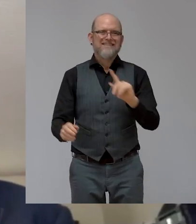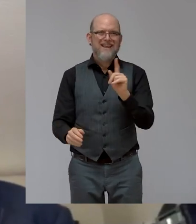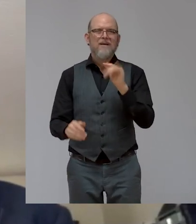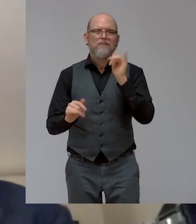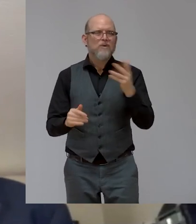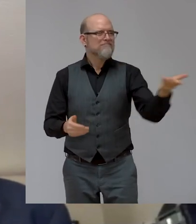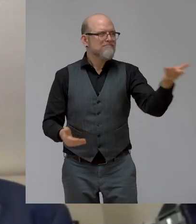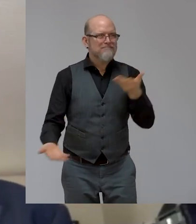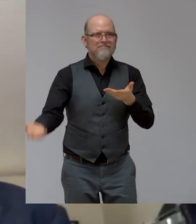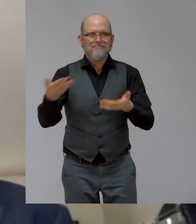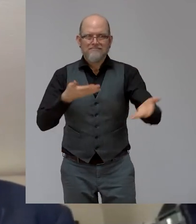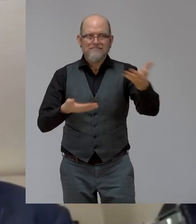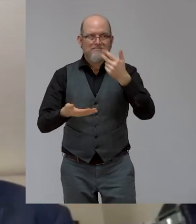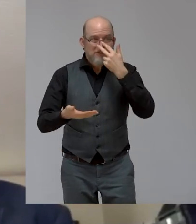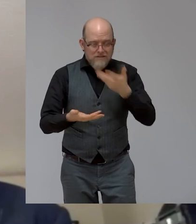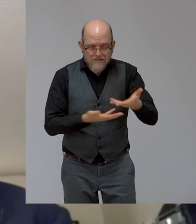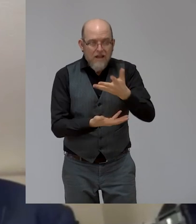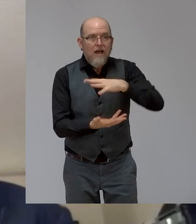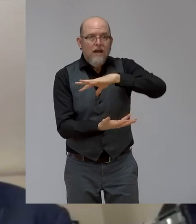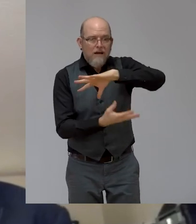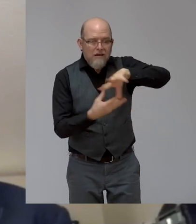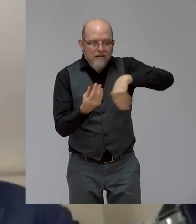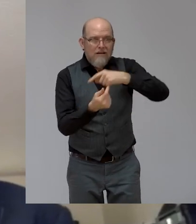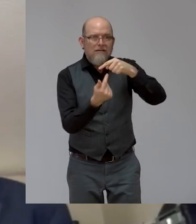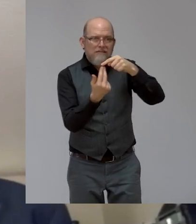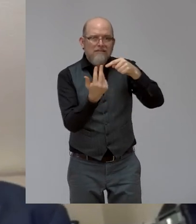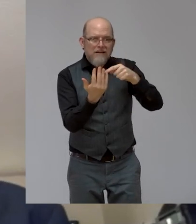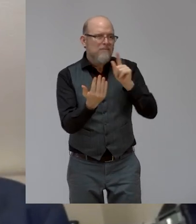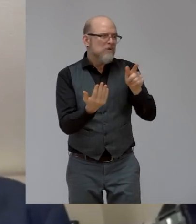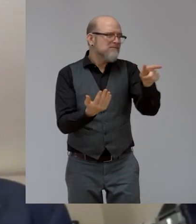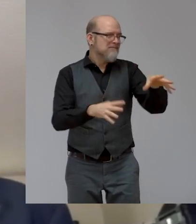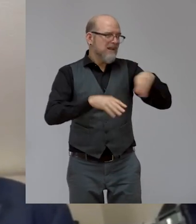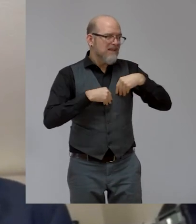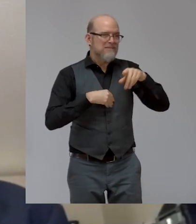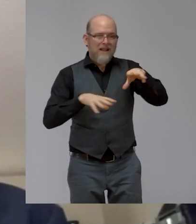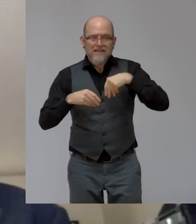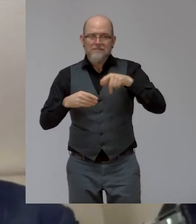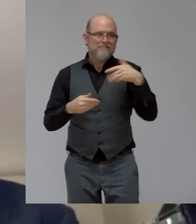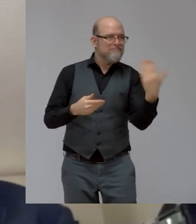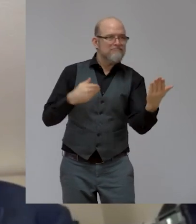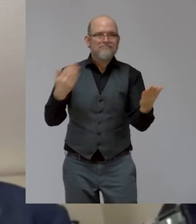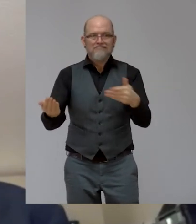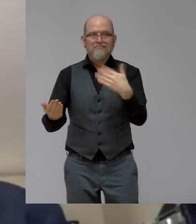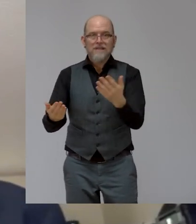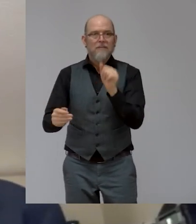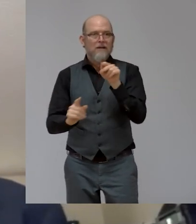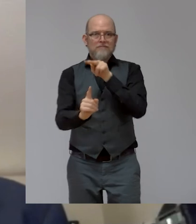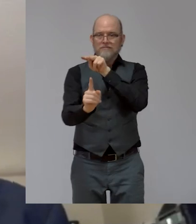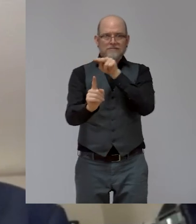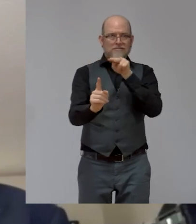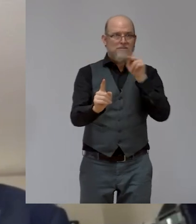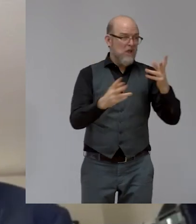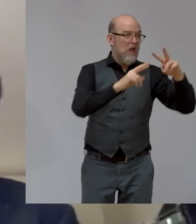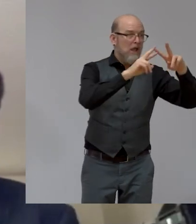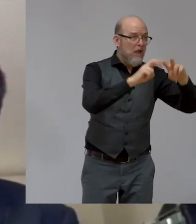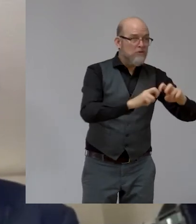messiness. But we have to go ahead and try doing it. If we look at the research, like Stefan says, if we look at